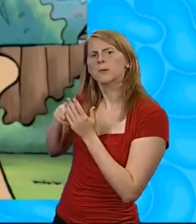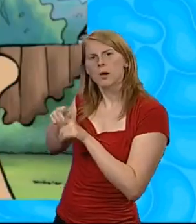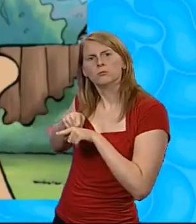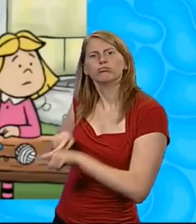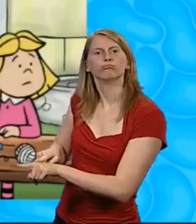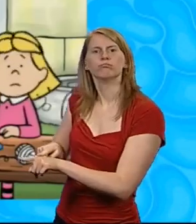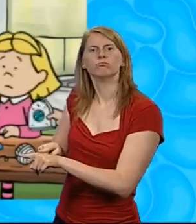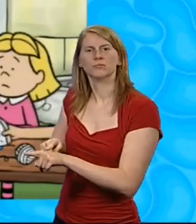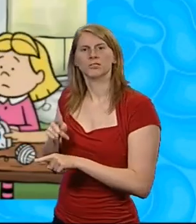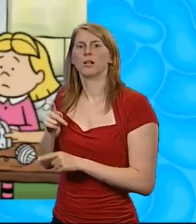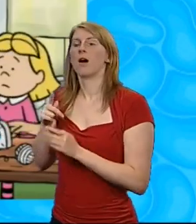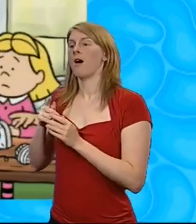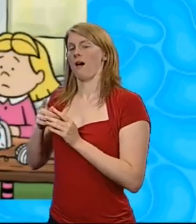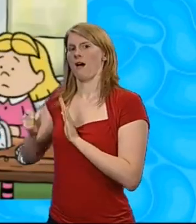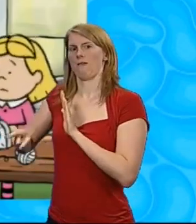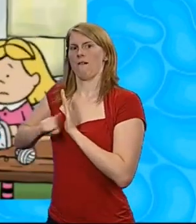time.